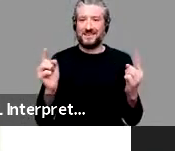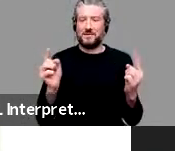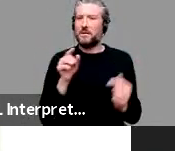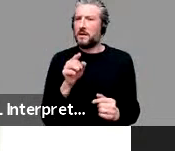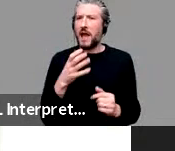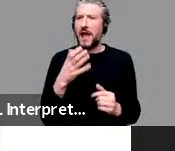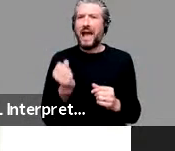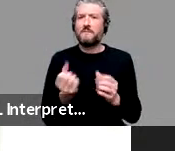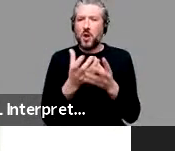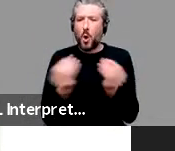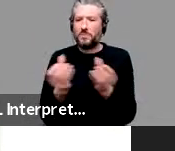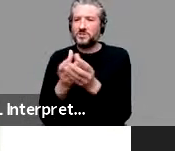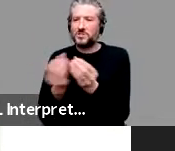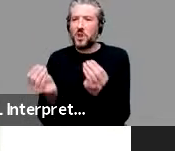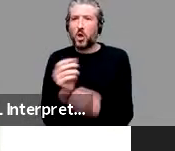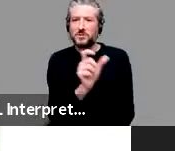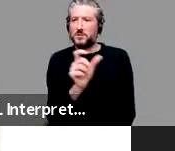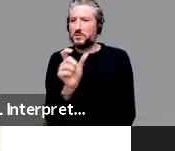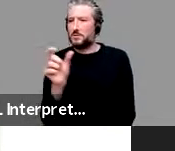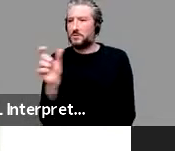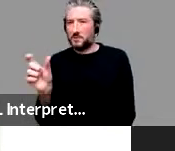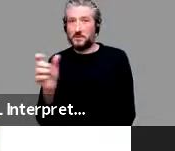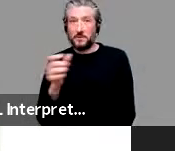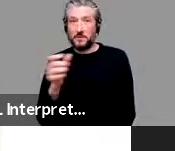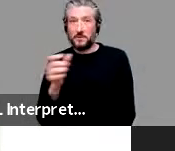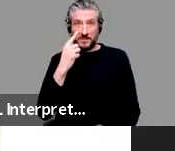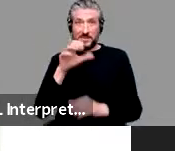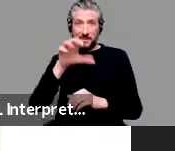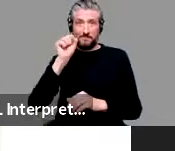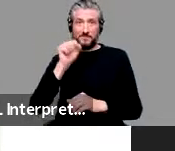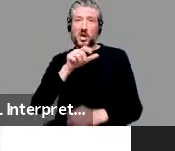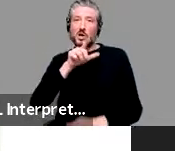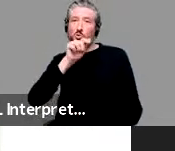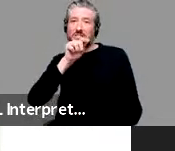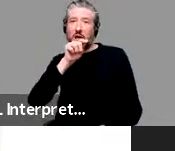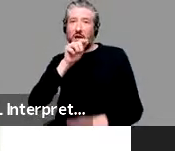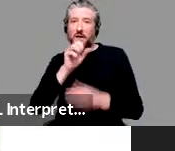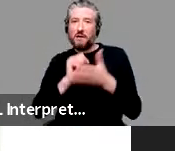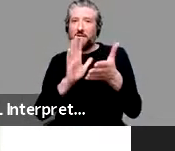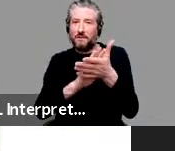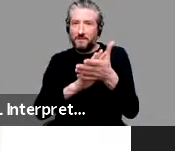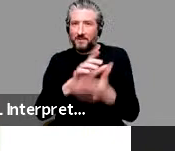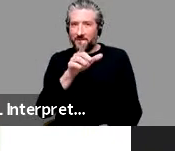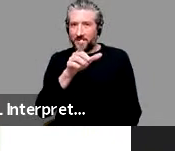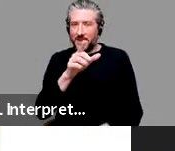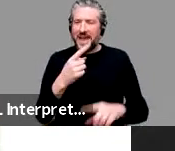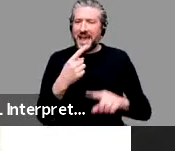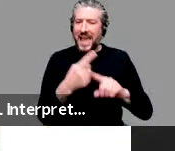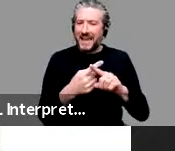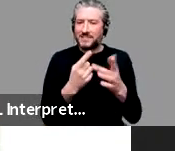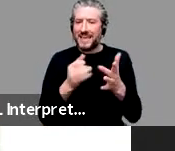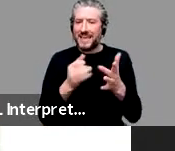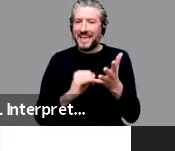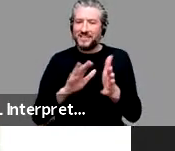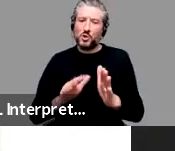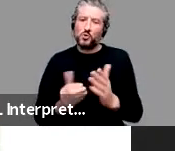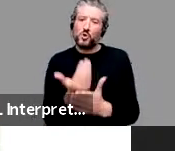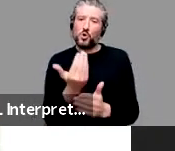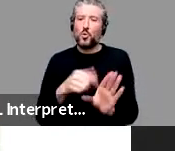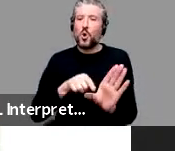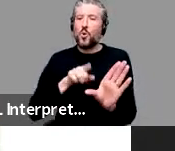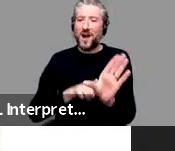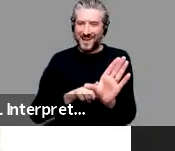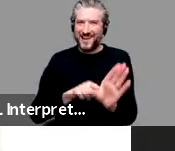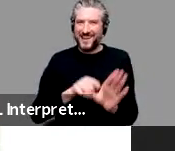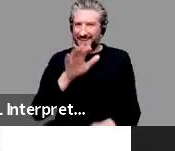this was on Twitter, but I like the example. So it's X is the new Y, where the example is when